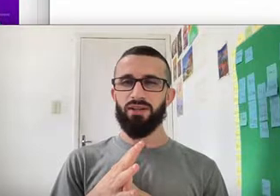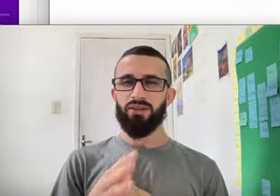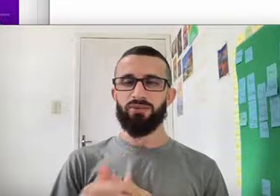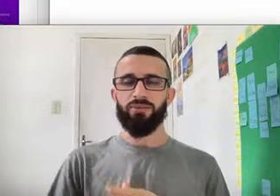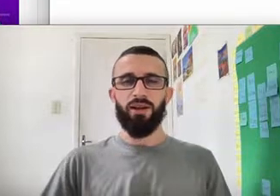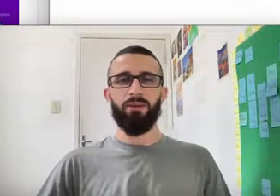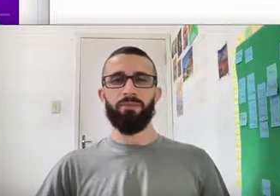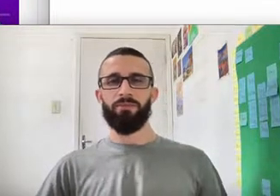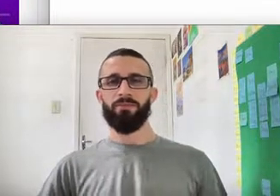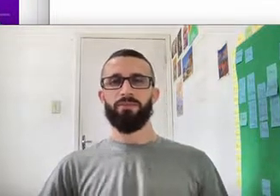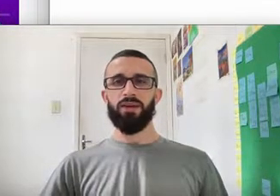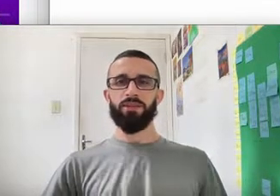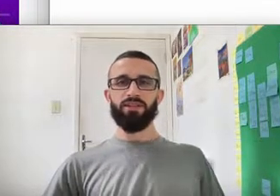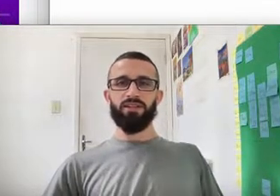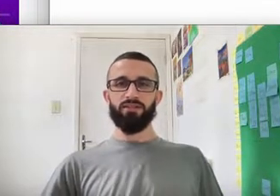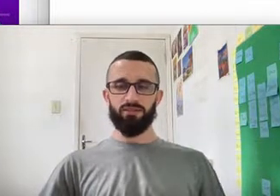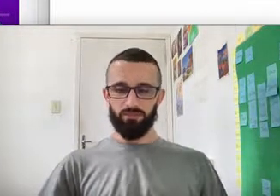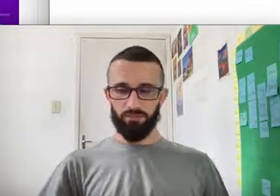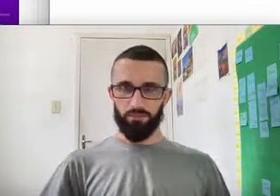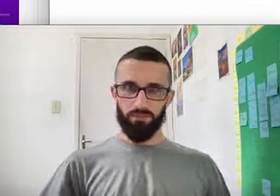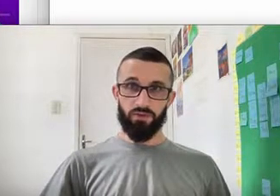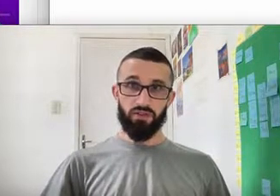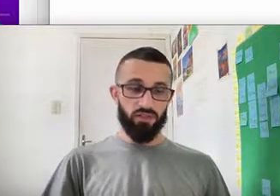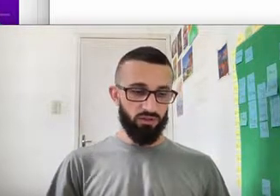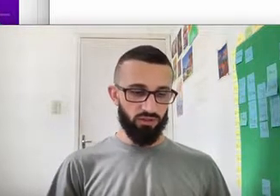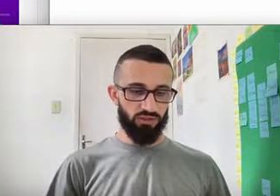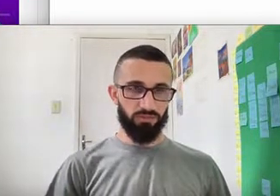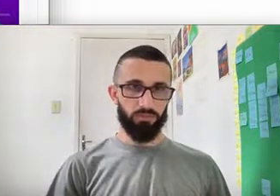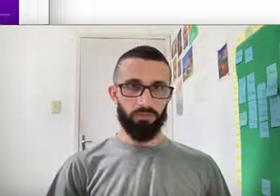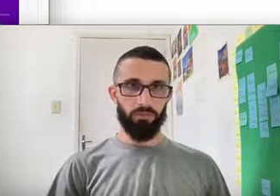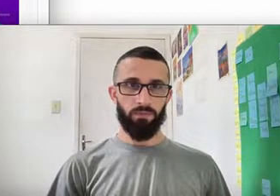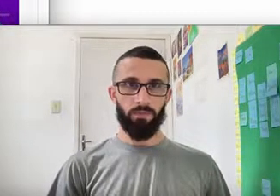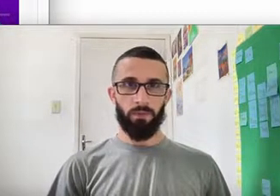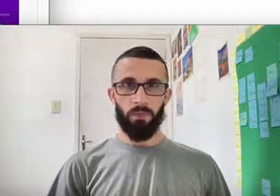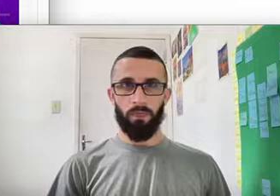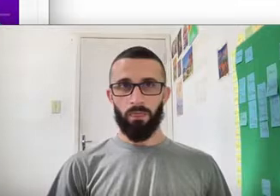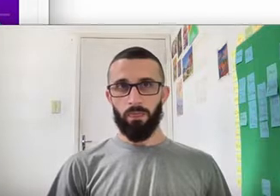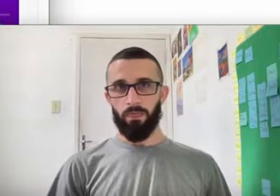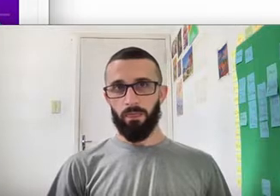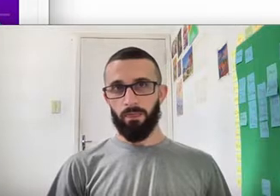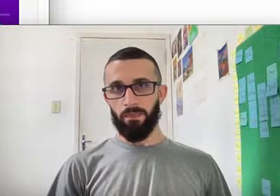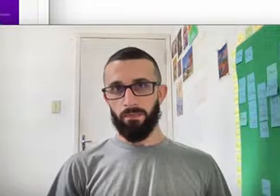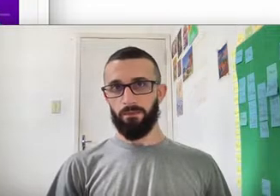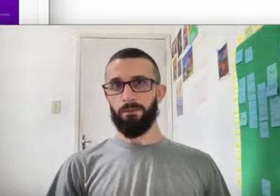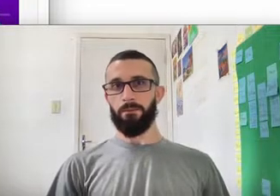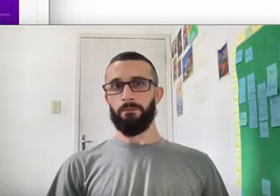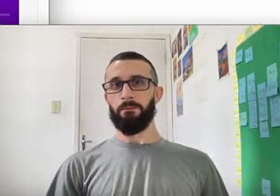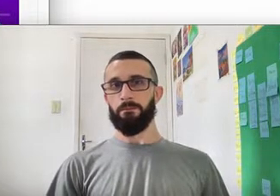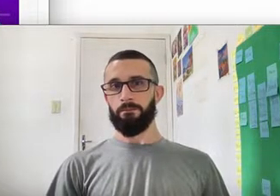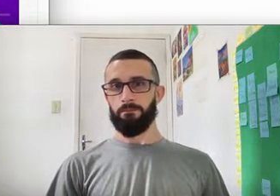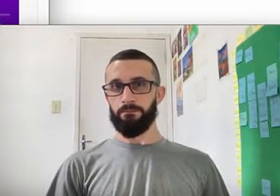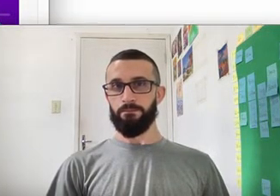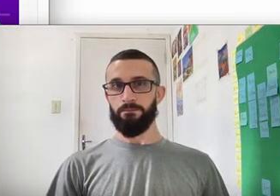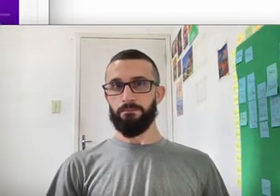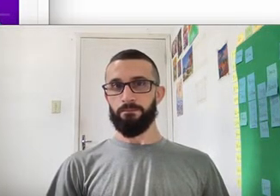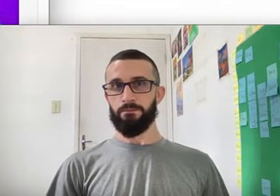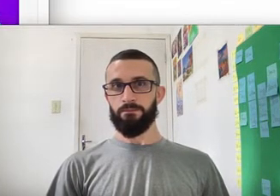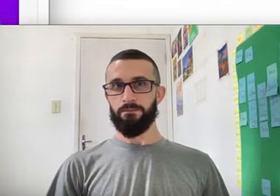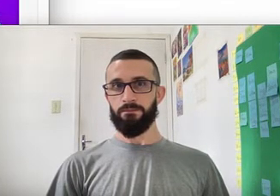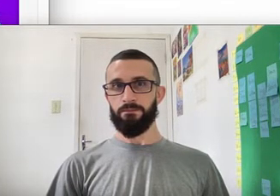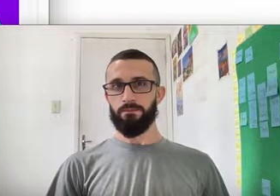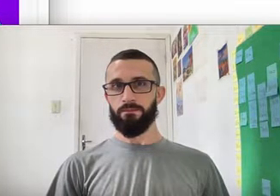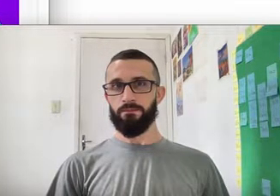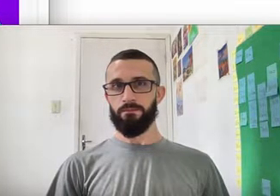So, yeah, that makes sense Singy Mão de vaca Barra pão duro A